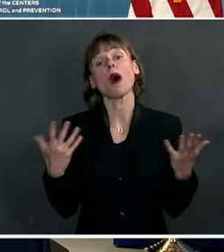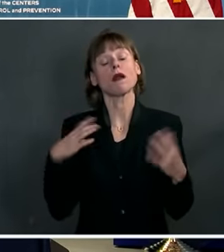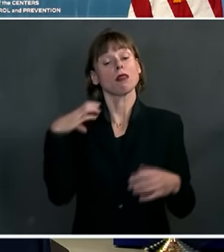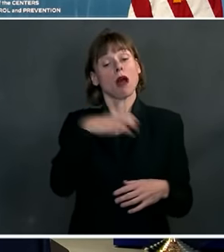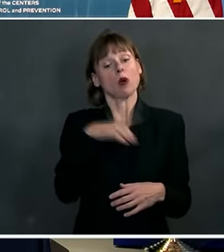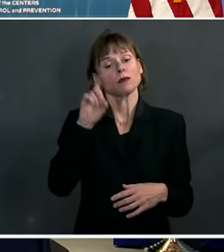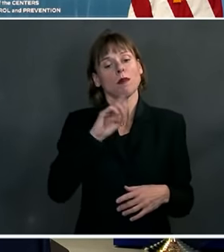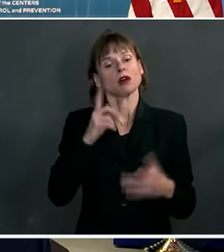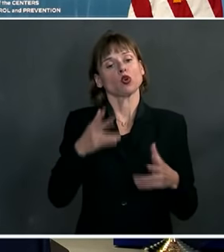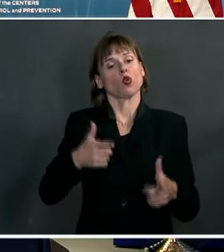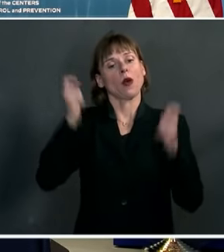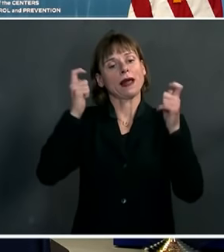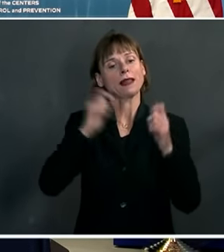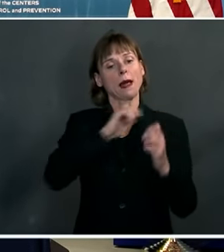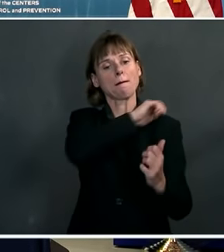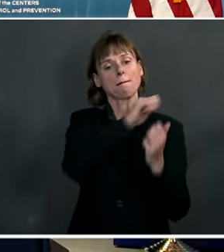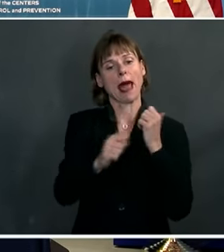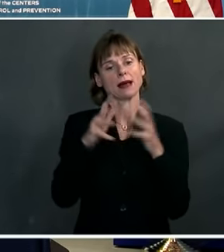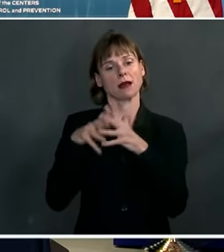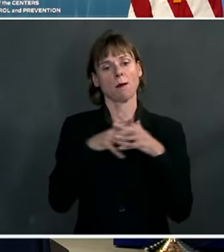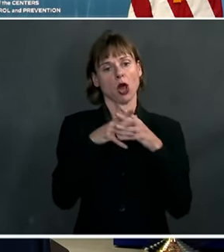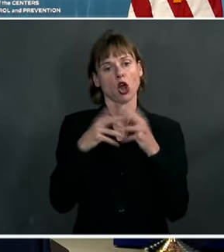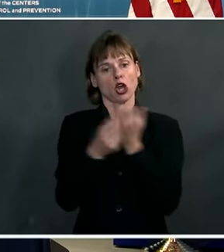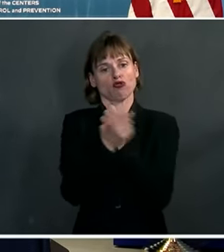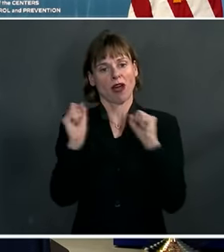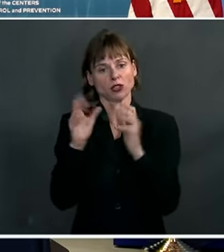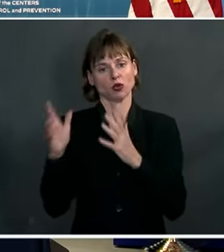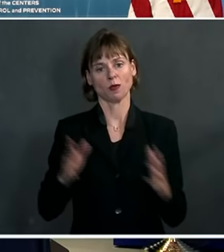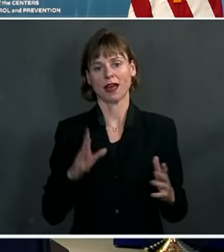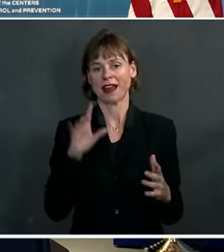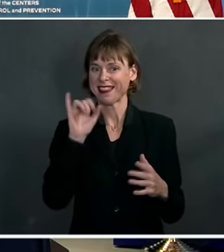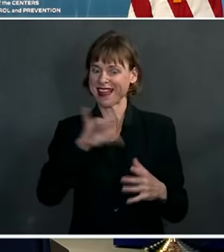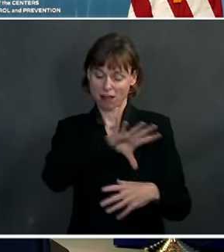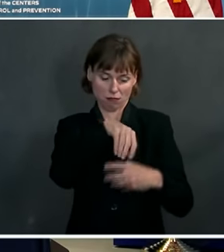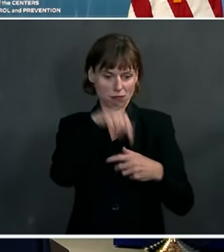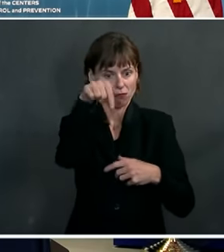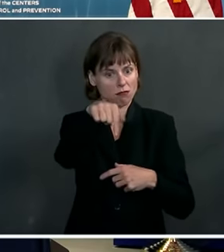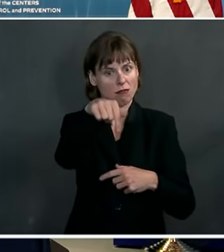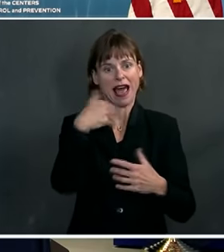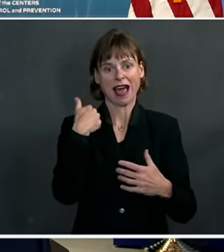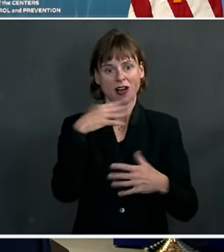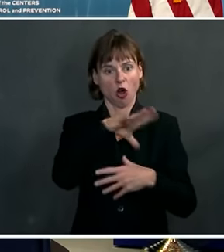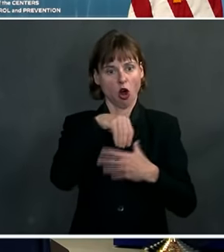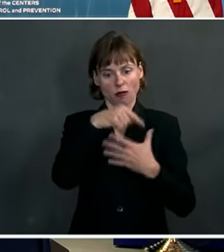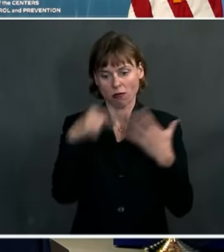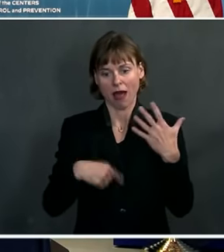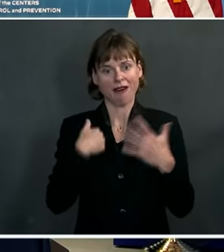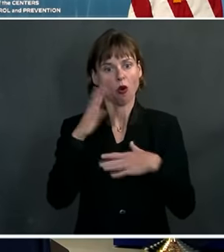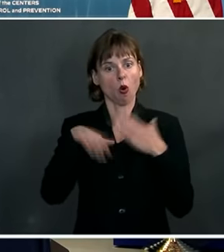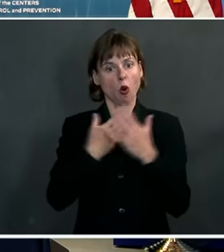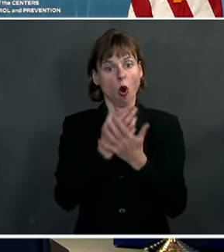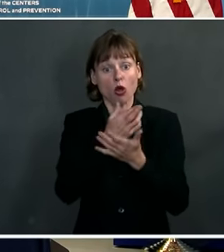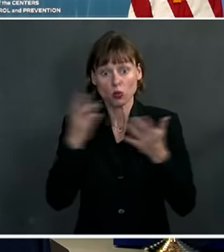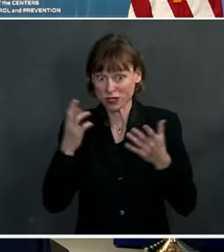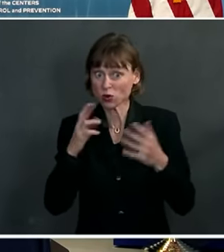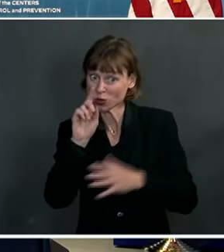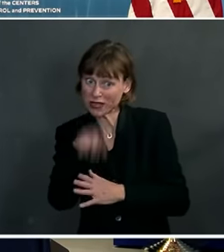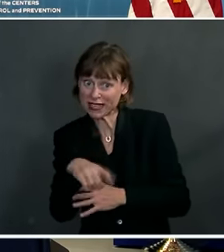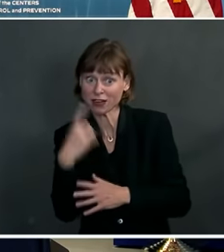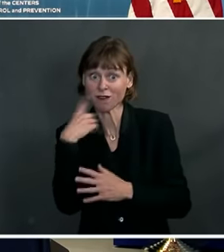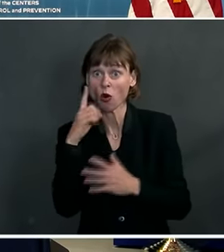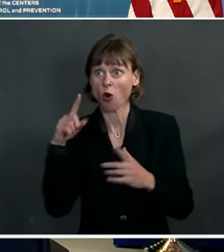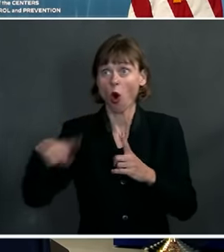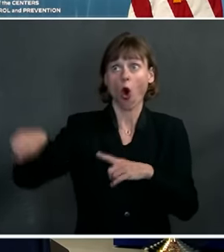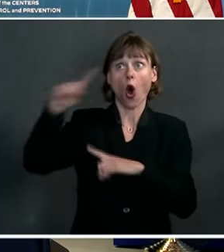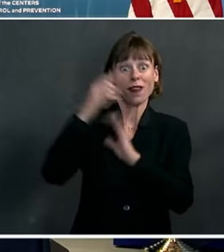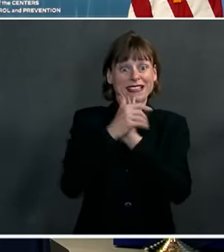which contains the resources necessary to get all of our very, very talented people around the country who are world